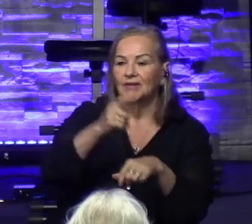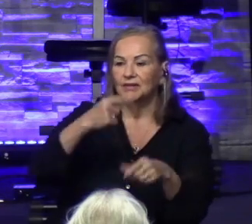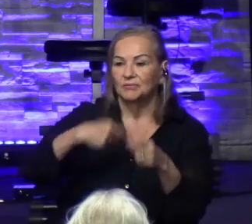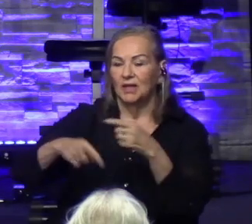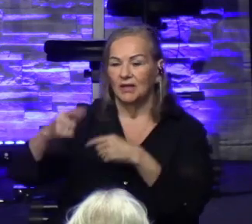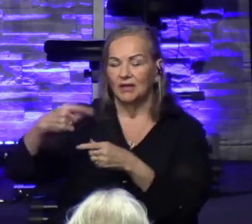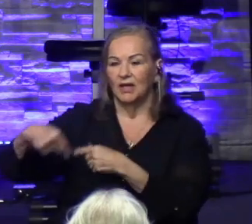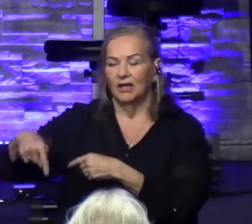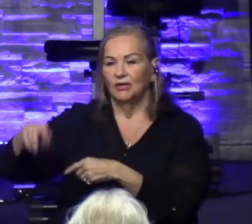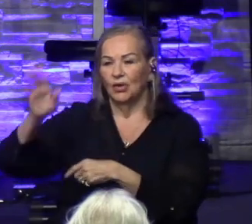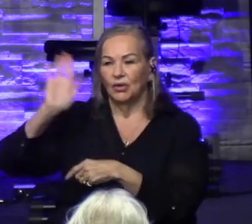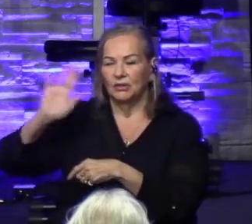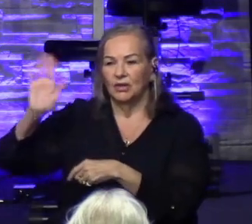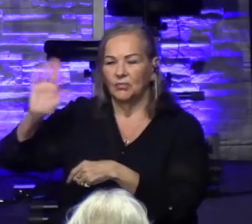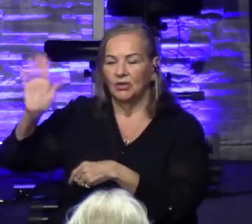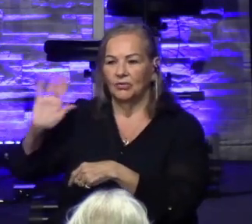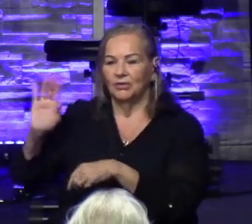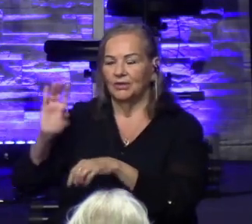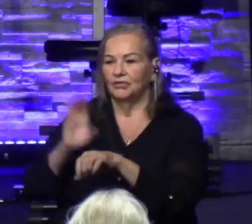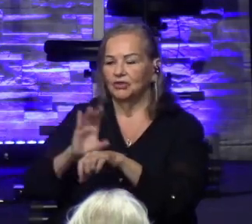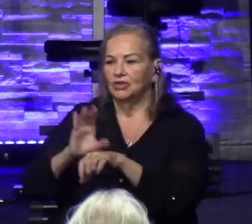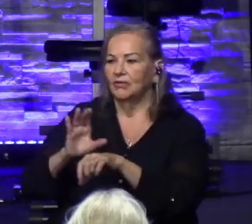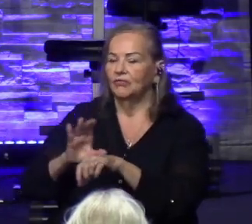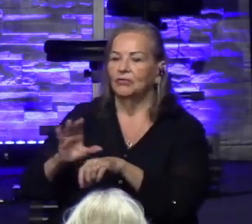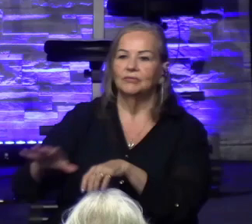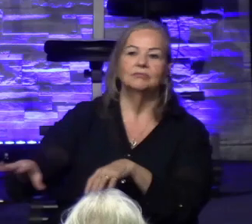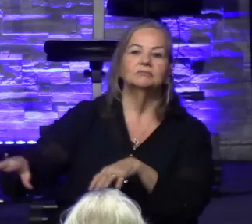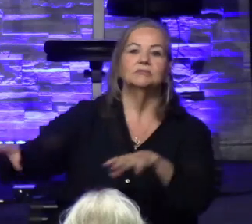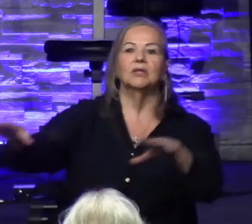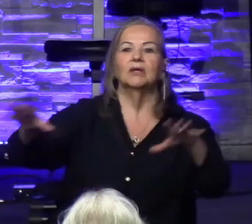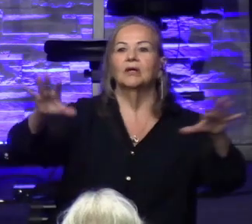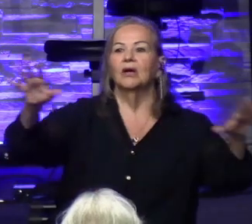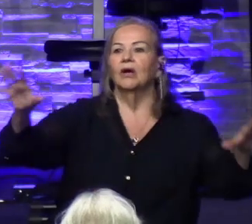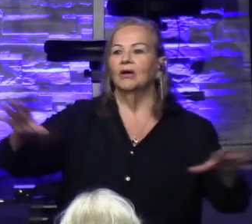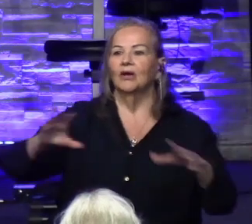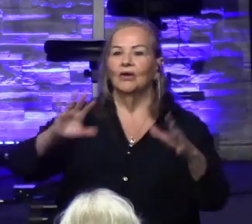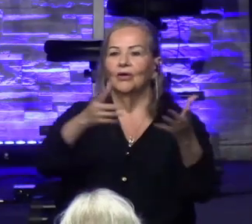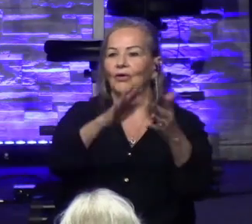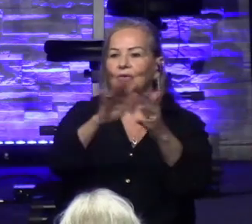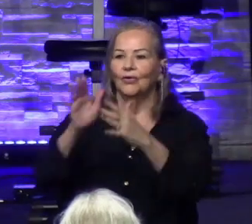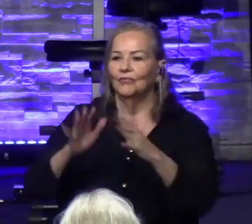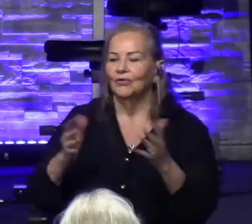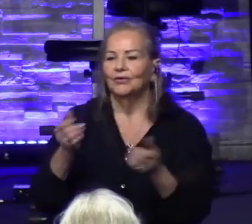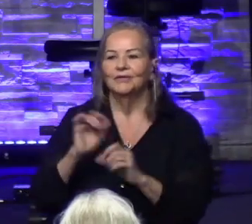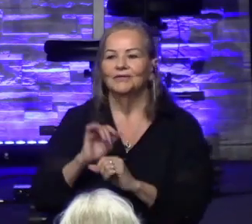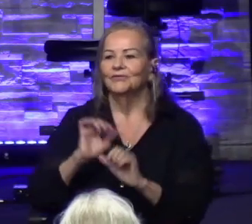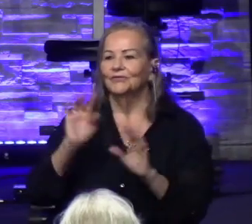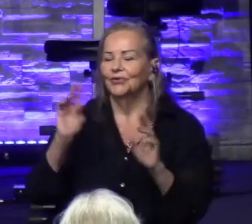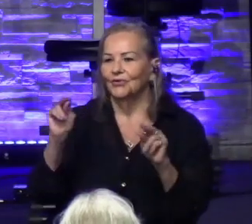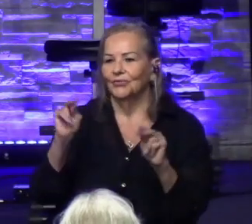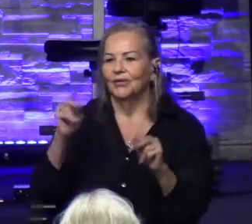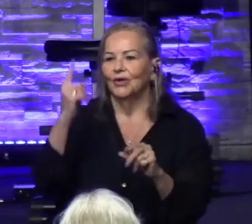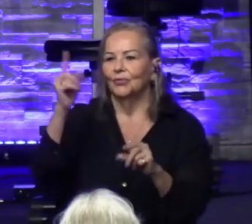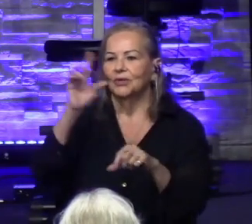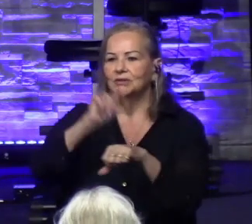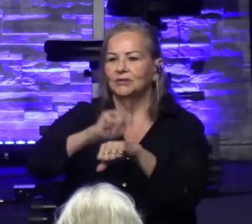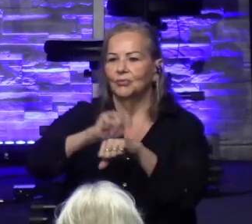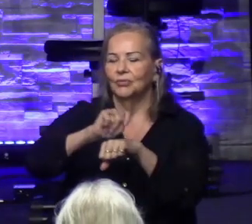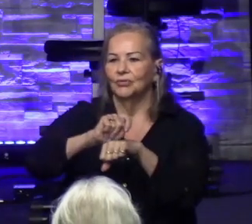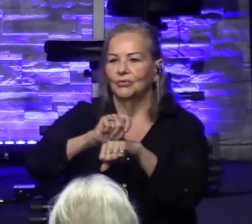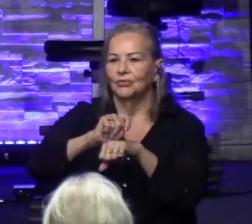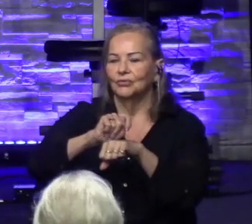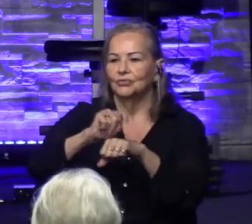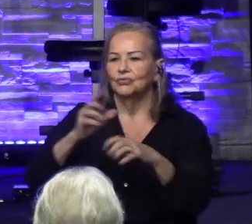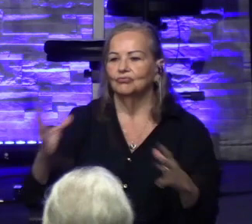they didn't have churches on every corner. They had one tabernacle, one temple where they all went to gather and to worship and to honor the Lord.